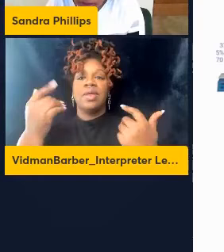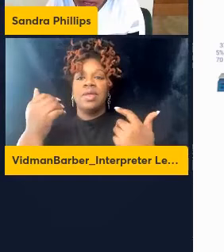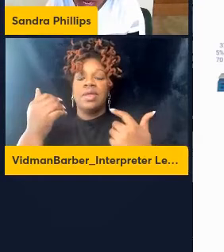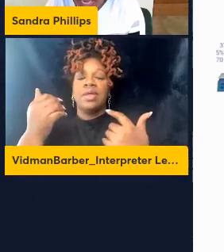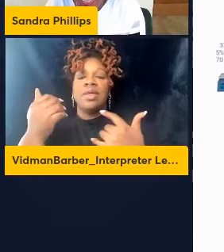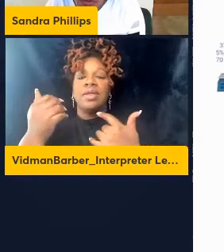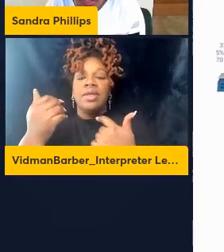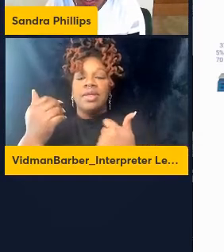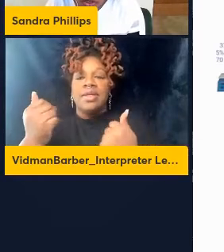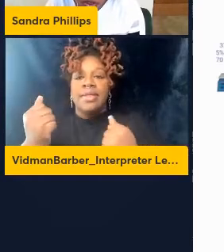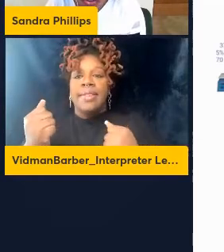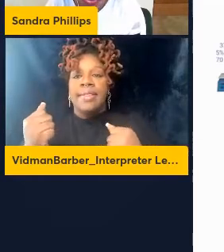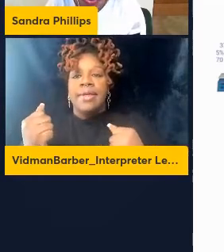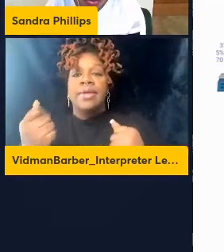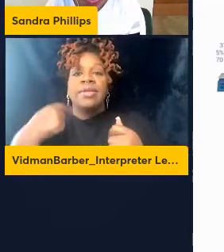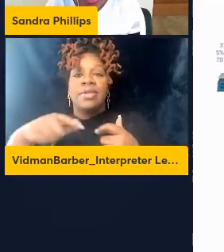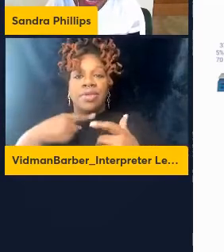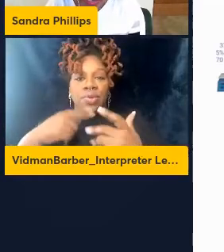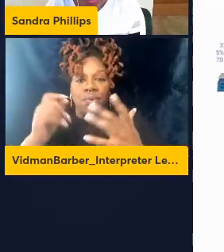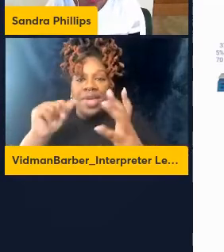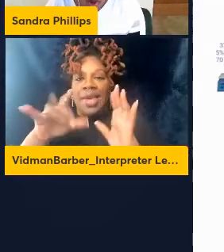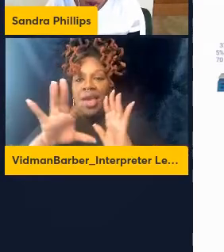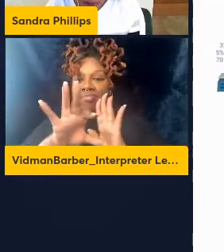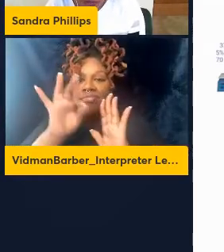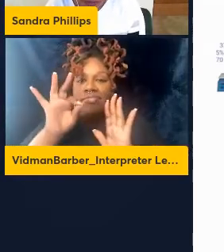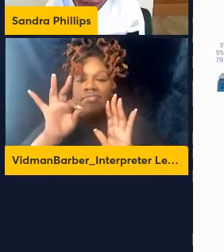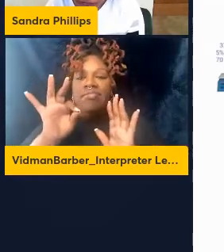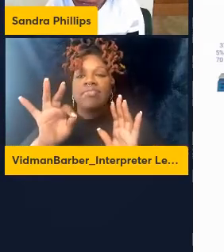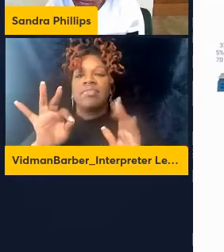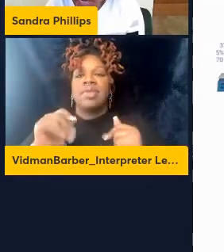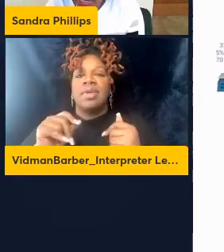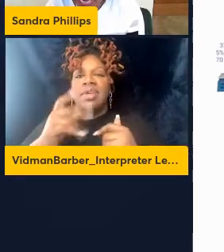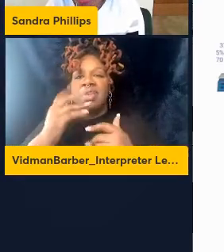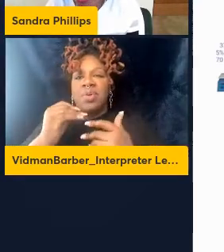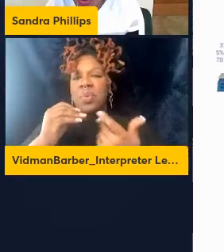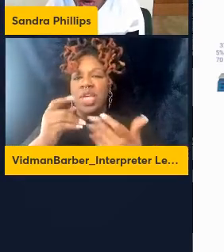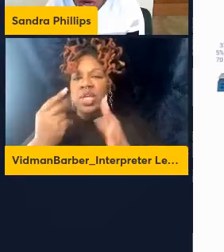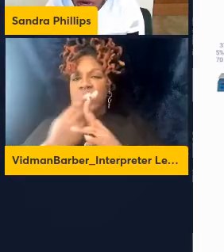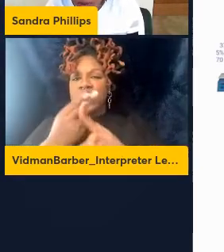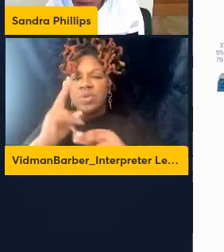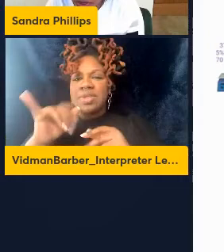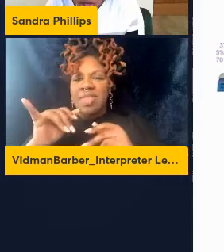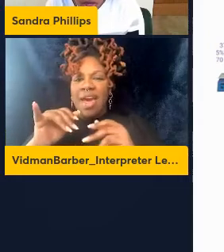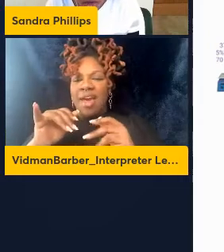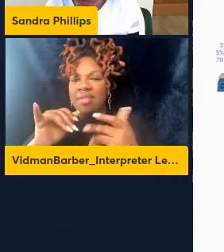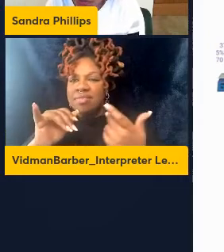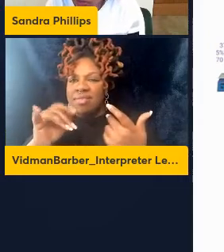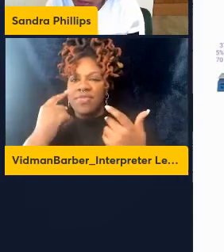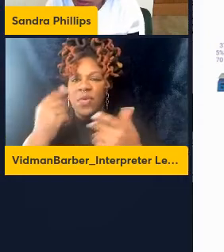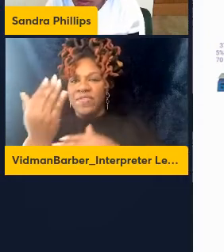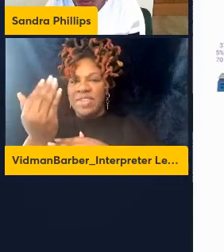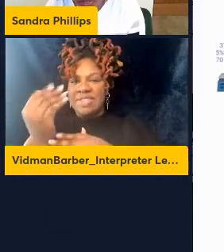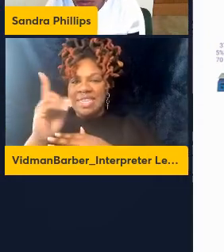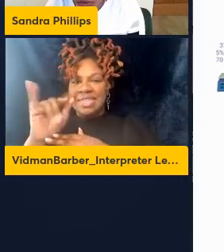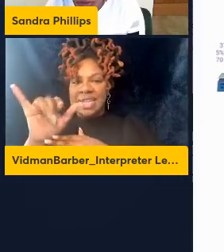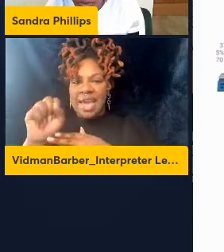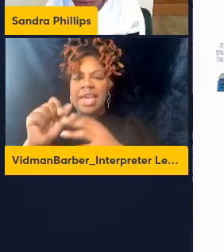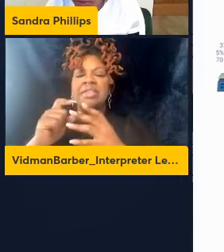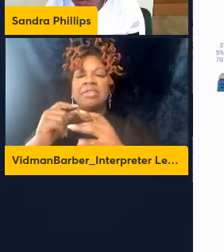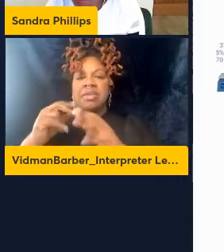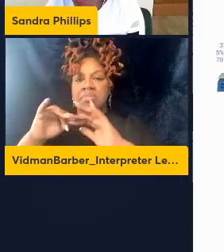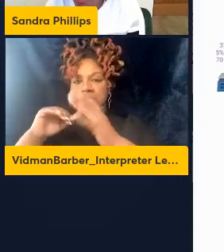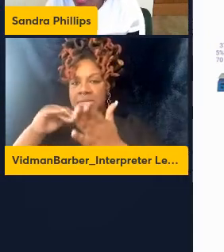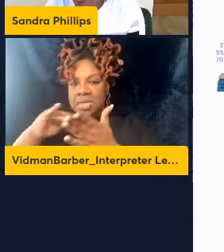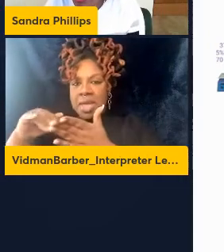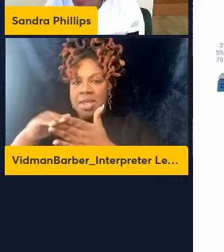also present. And we can culture those slices for up to 15 days and do a number of studies with those